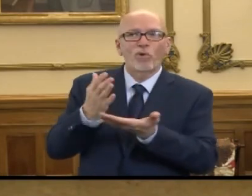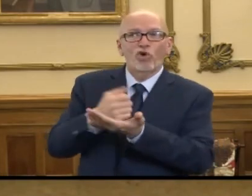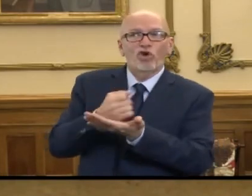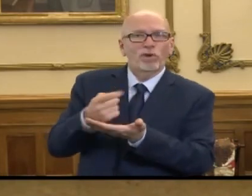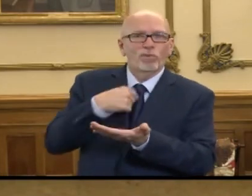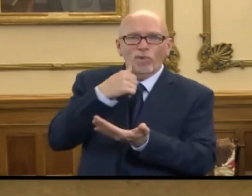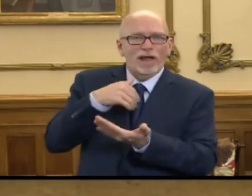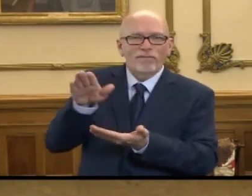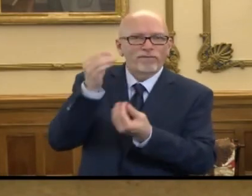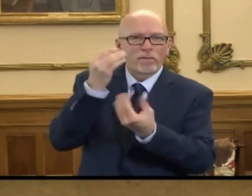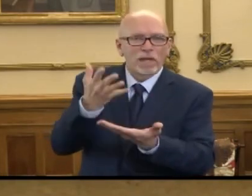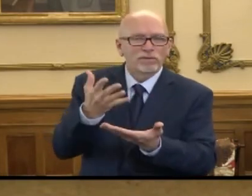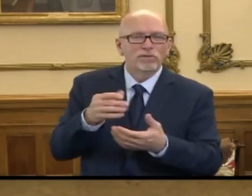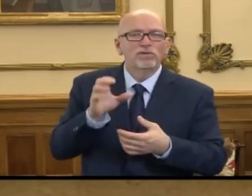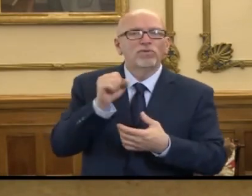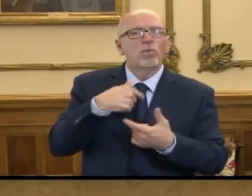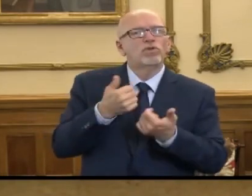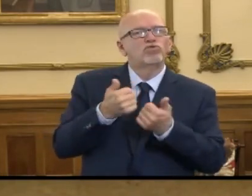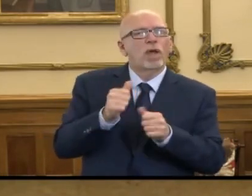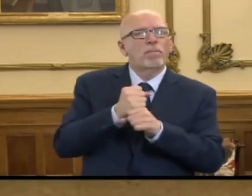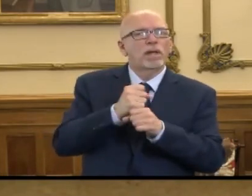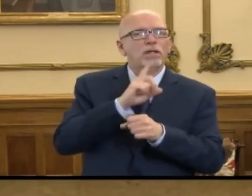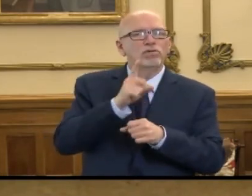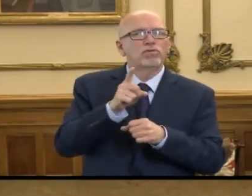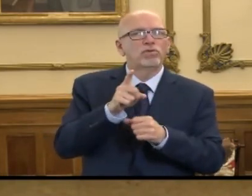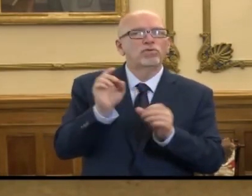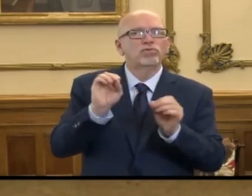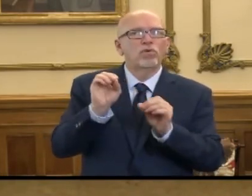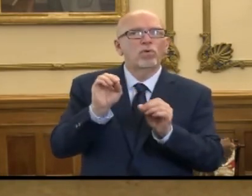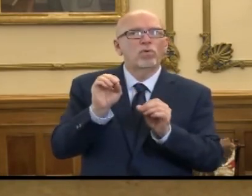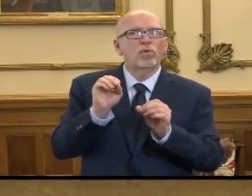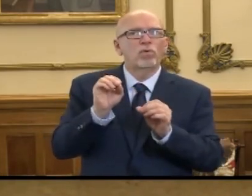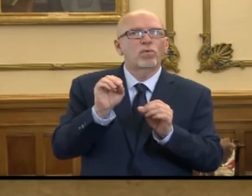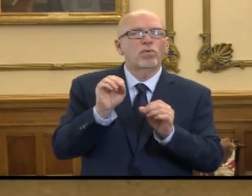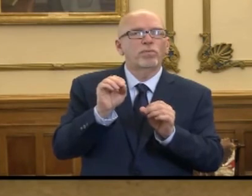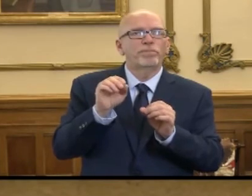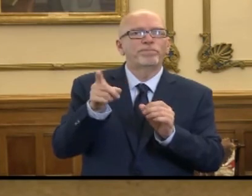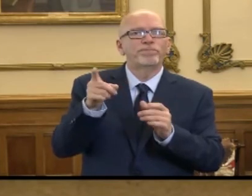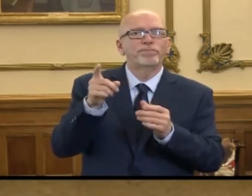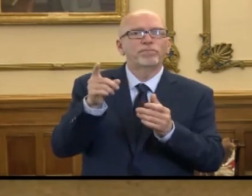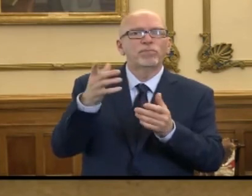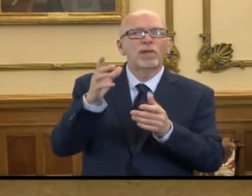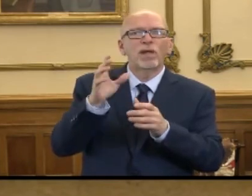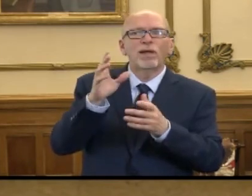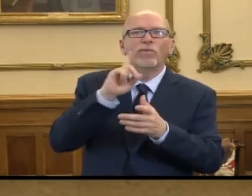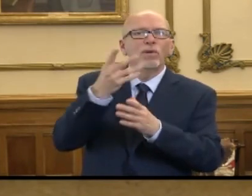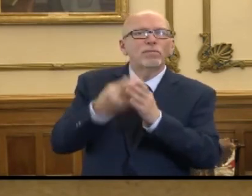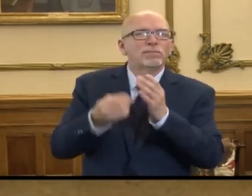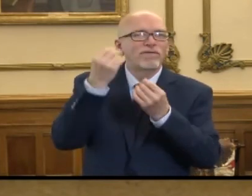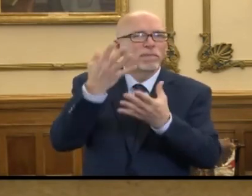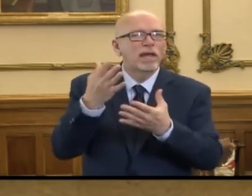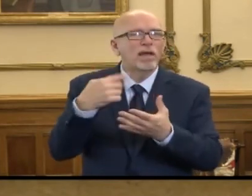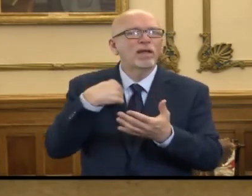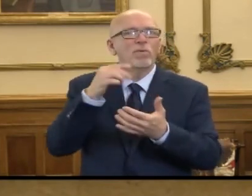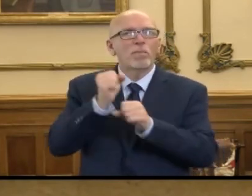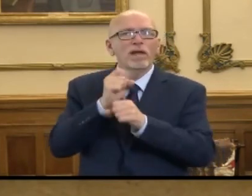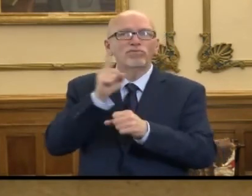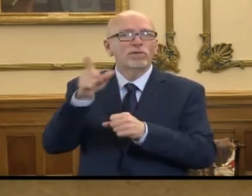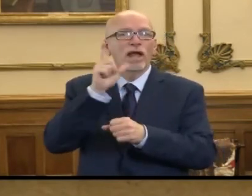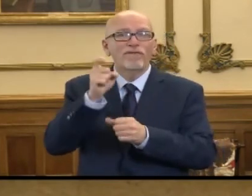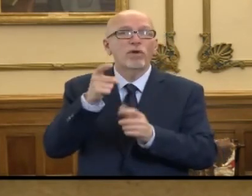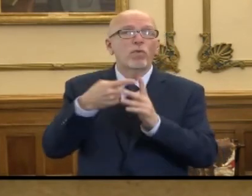have that data now. So we're trying to make sure that there's no duplicative information that they have so that they don't have to completely